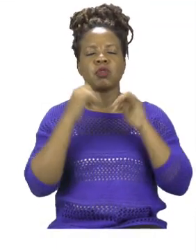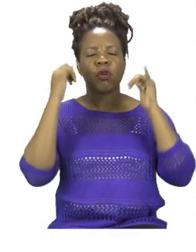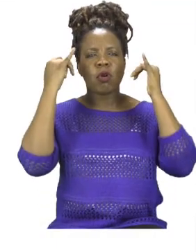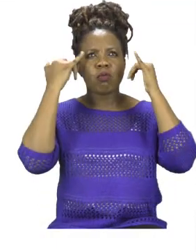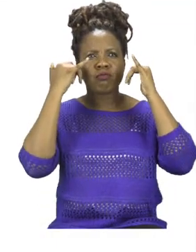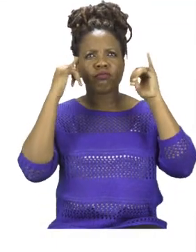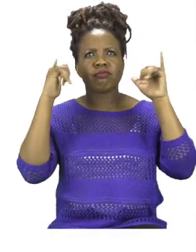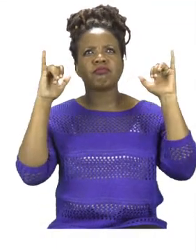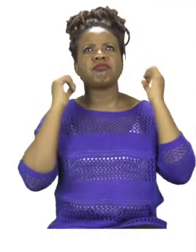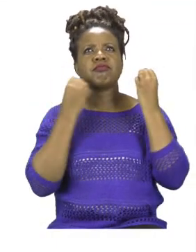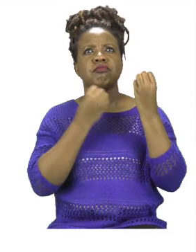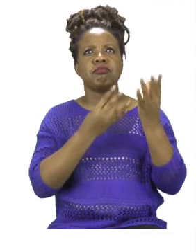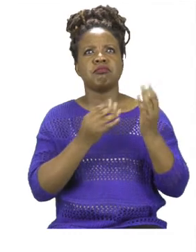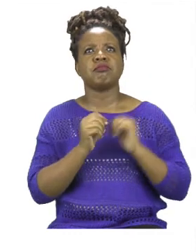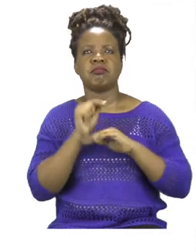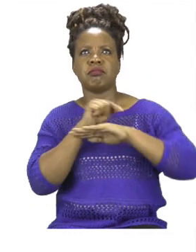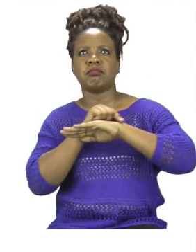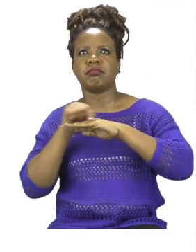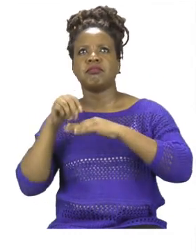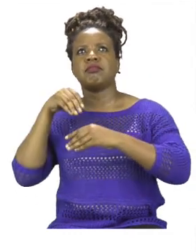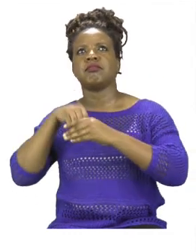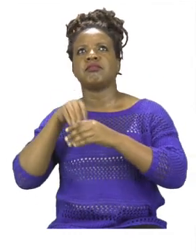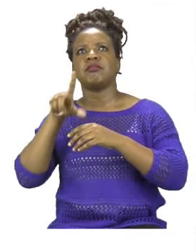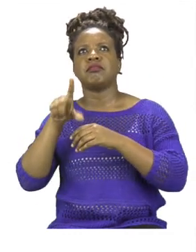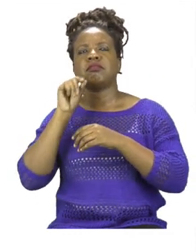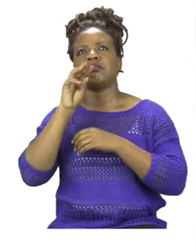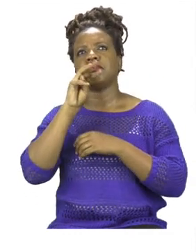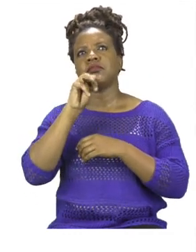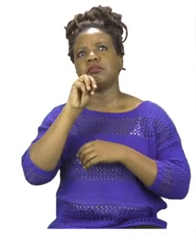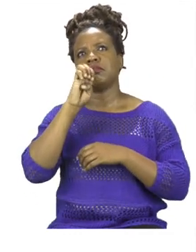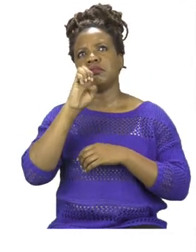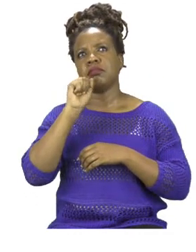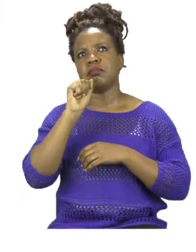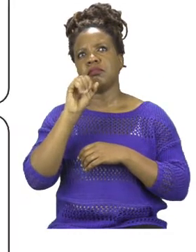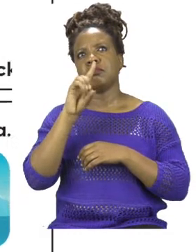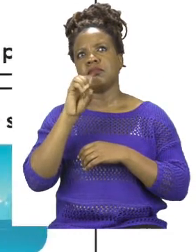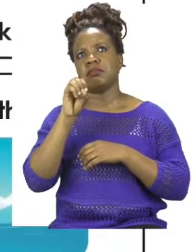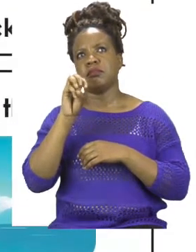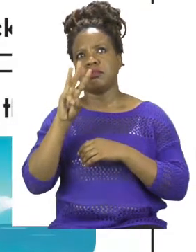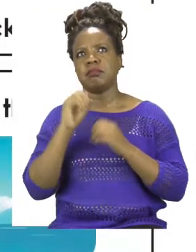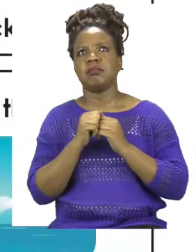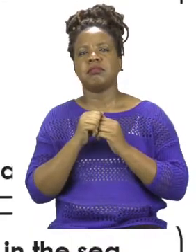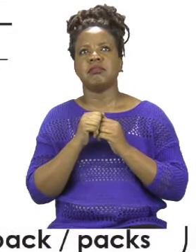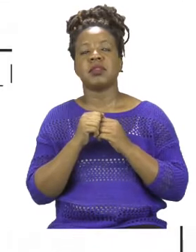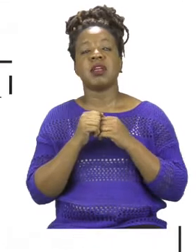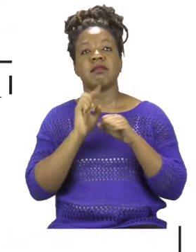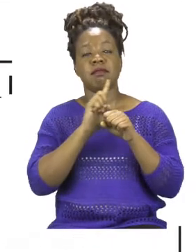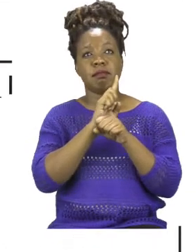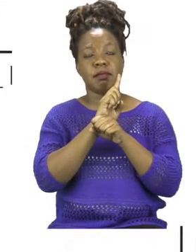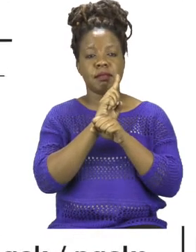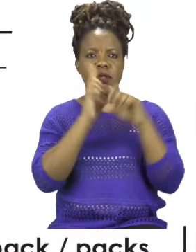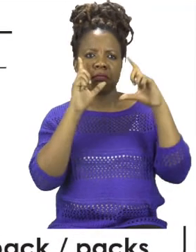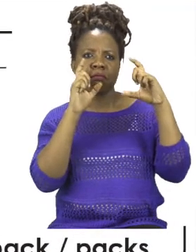in the middle. It's going to be our job to look at each picture and choose the